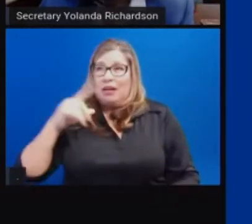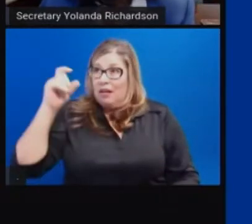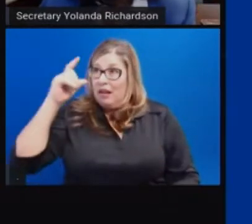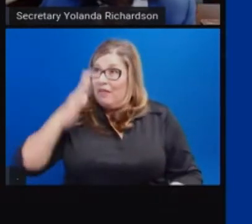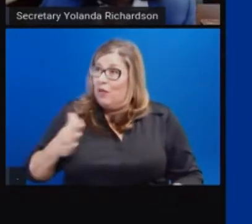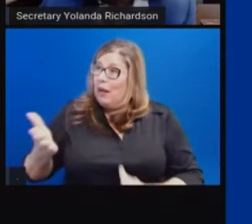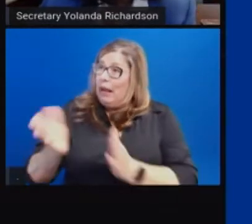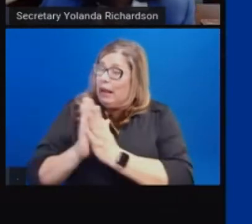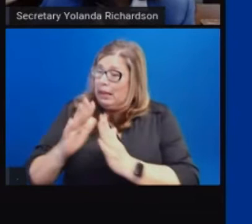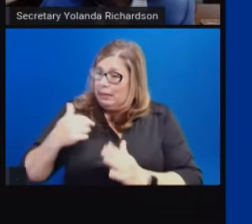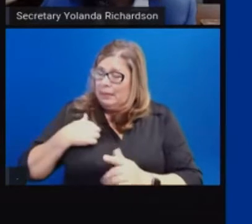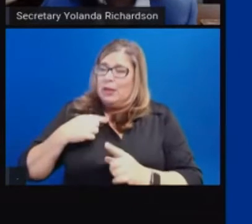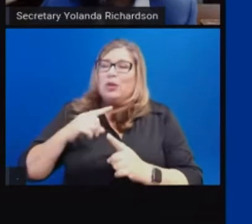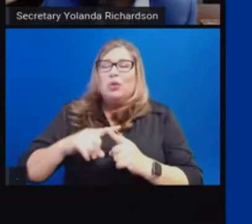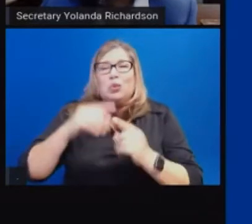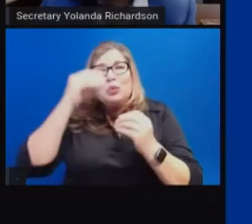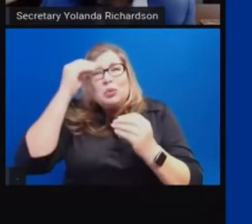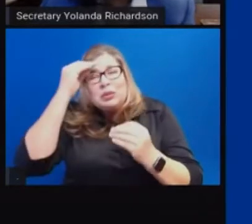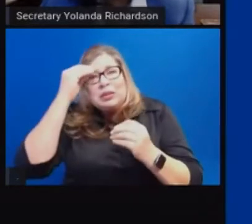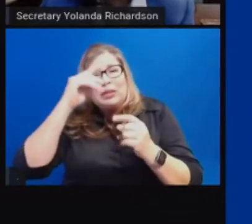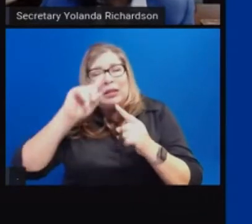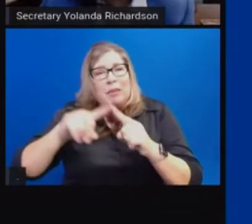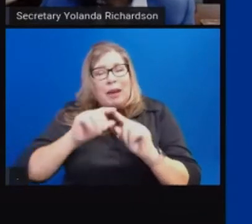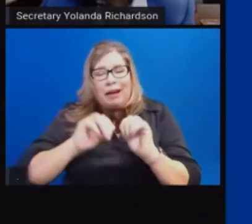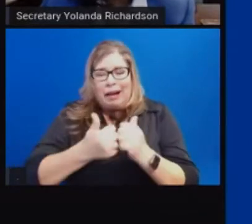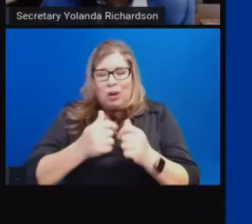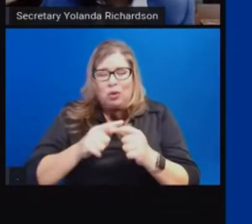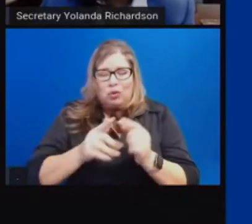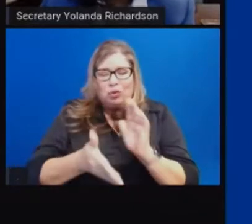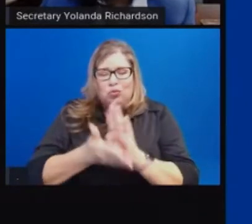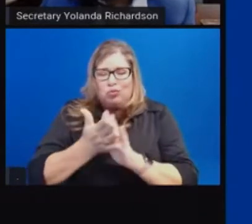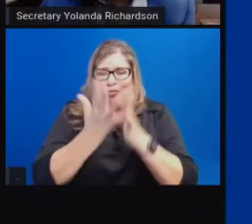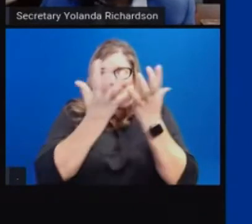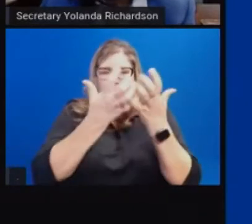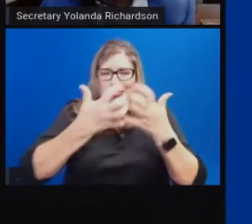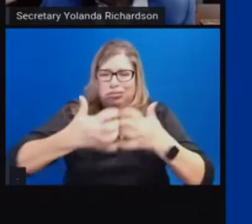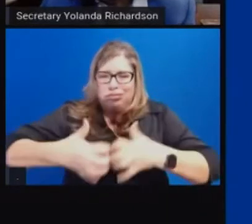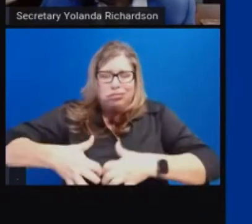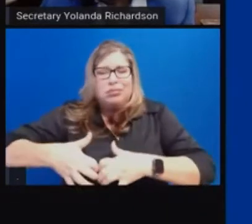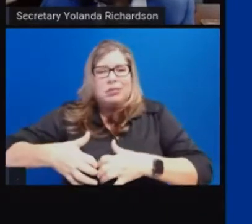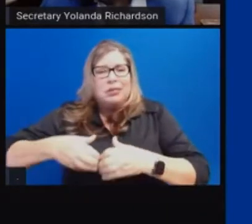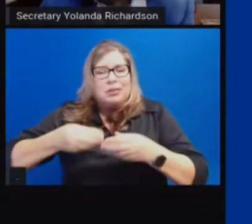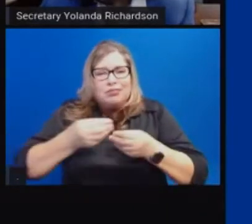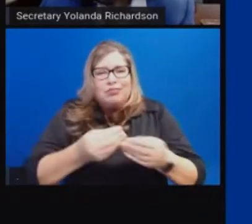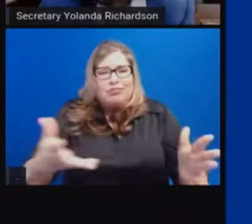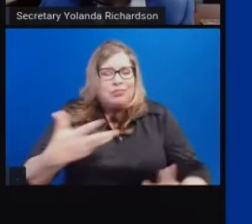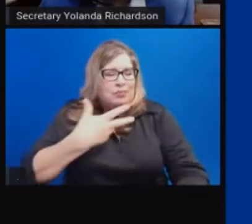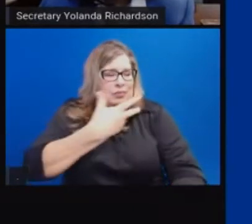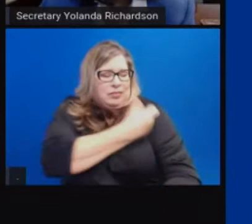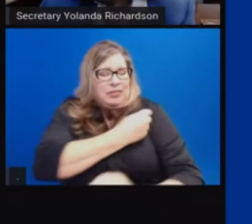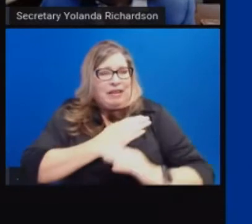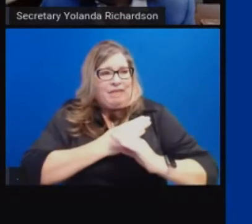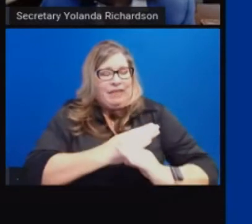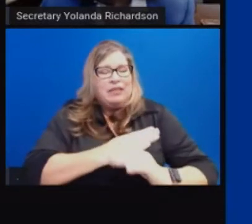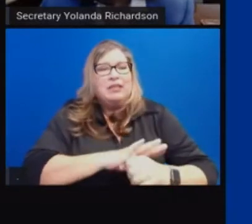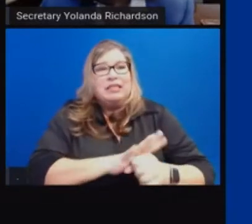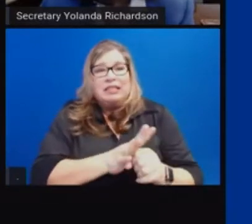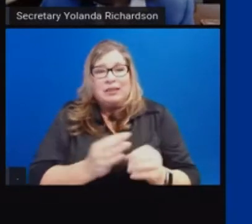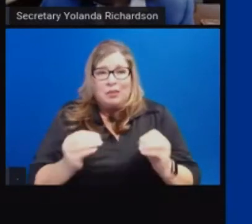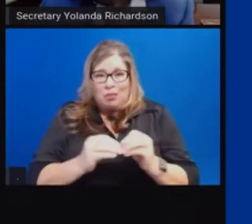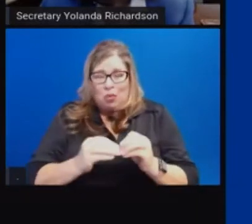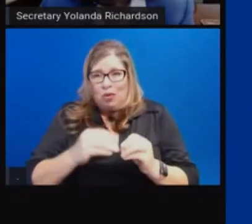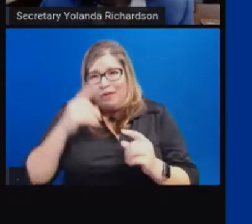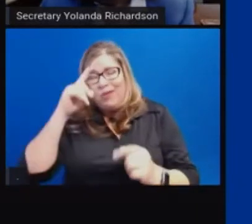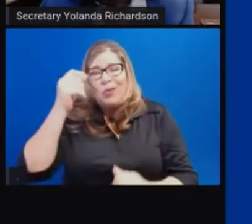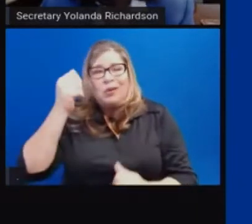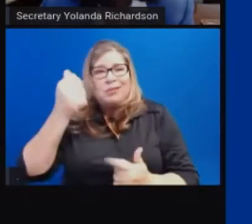additional operations thinking to the vaccine distribution strategy statewide so that we can get vaccine off